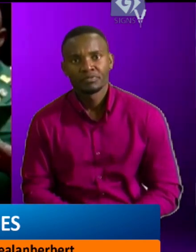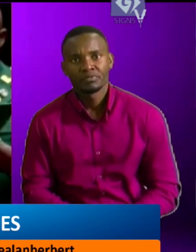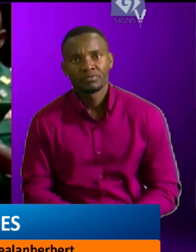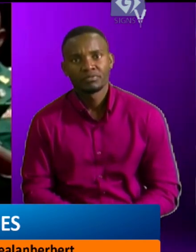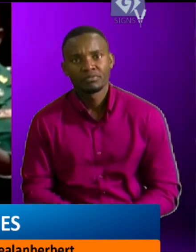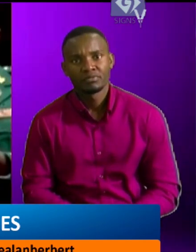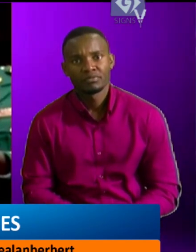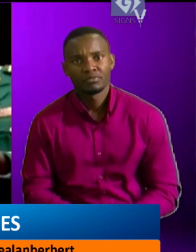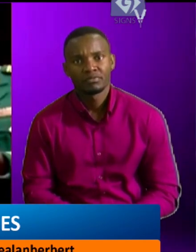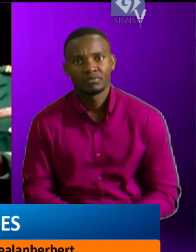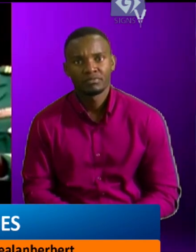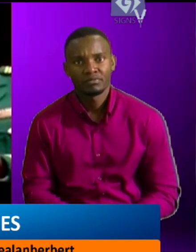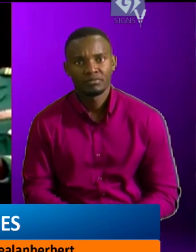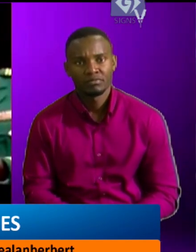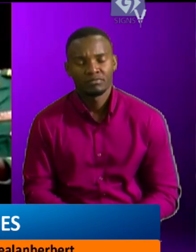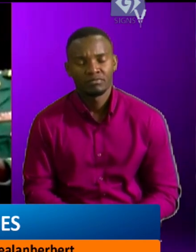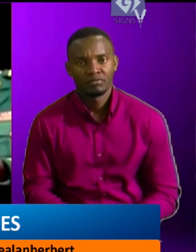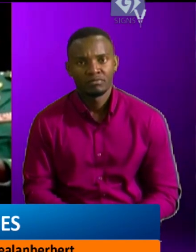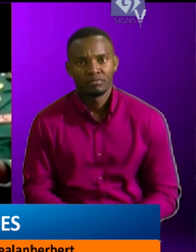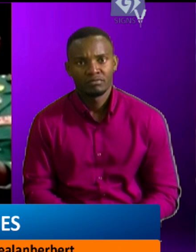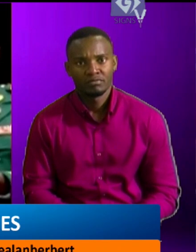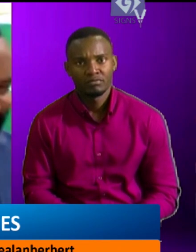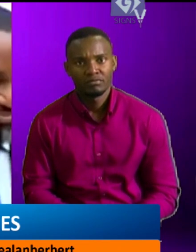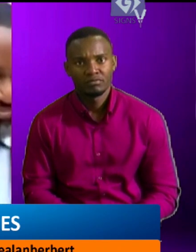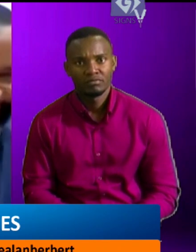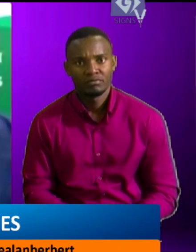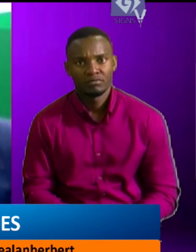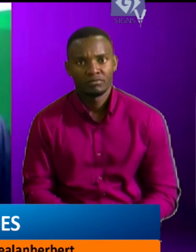Bismillah ar-Rahman ar-Rahim. I, Hassan Ali Joho.